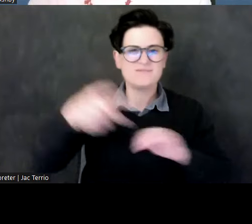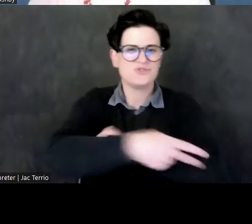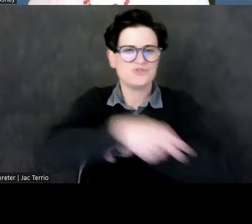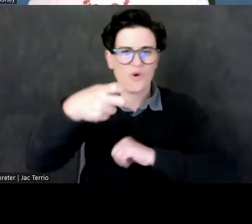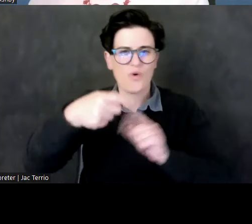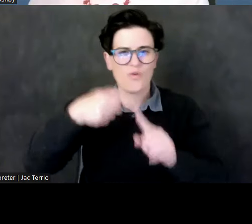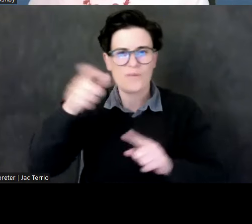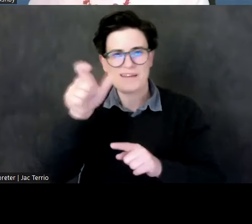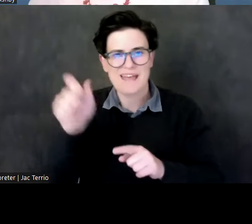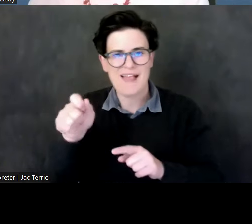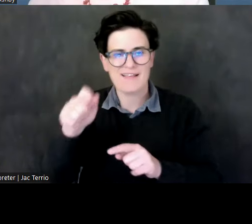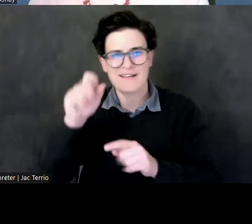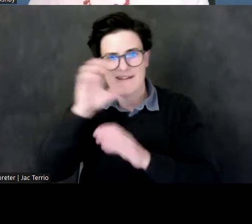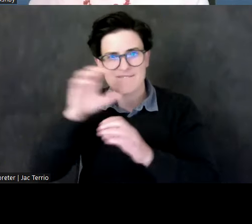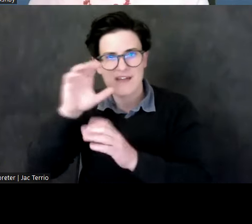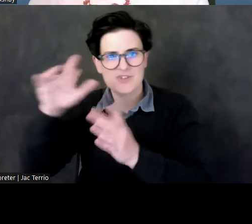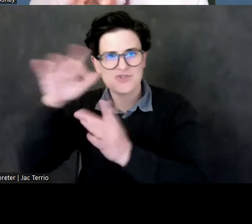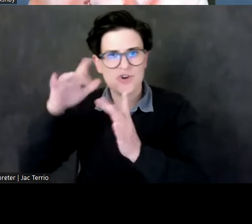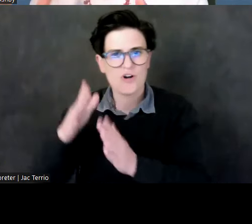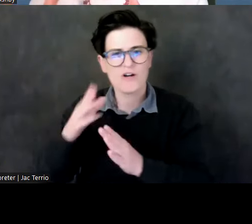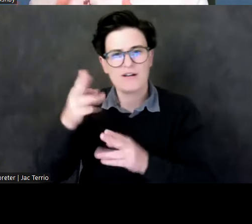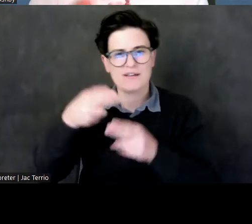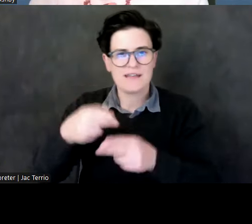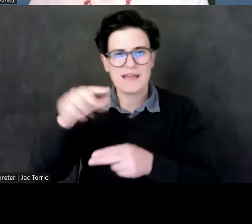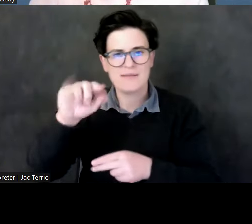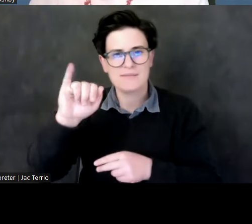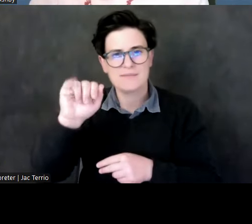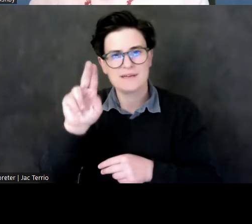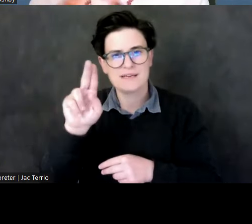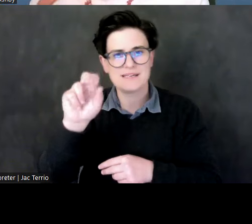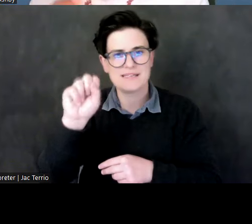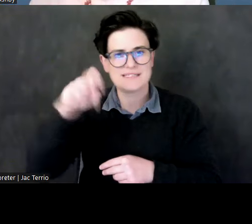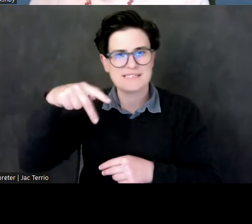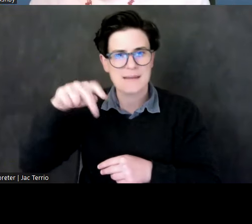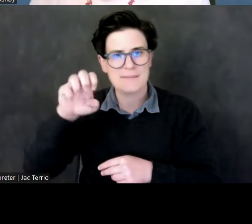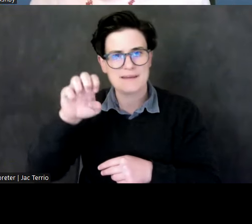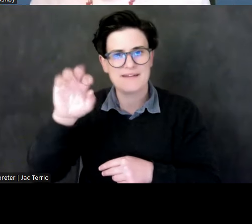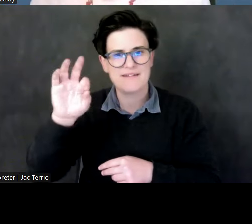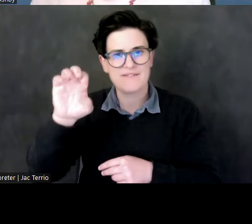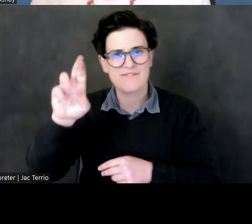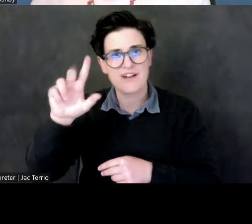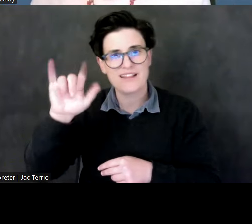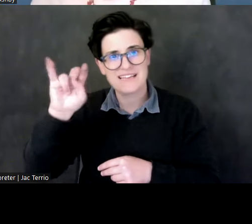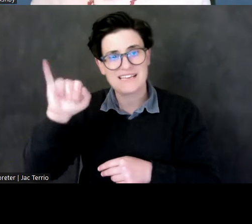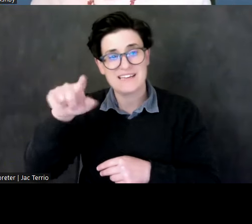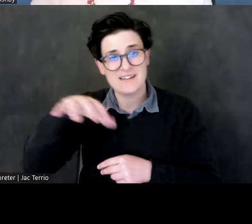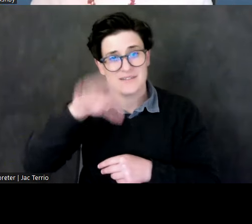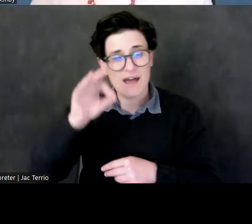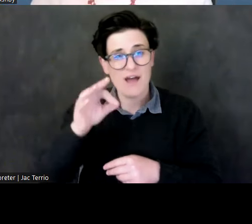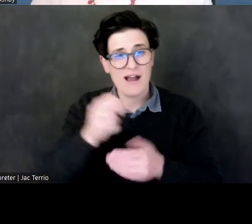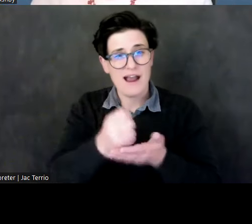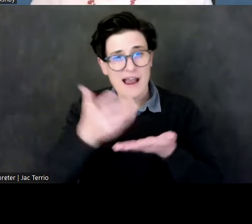named Giuseppe Ferlini, who found a cache of about 250 pieces